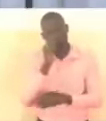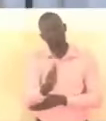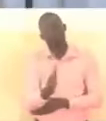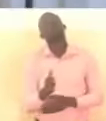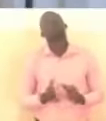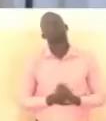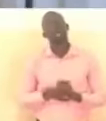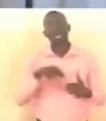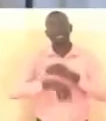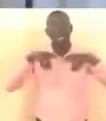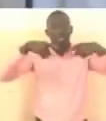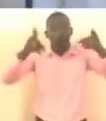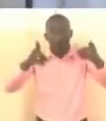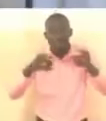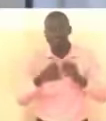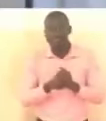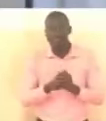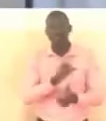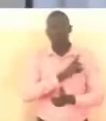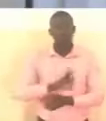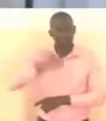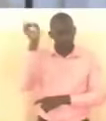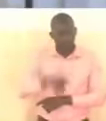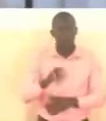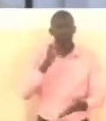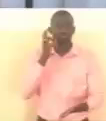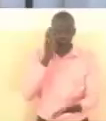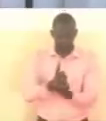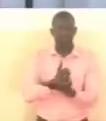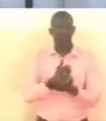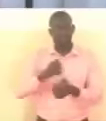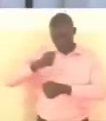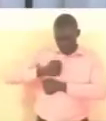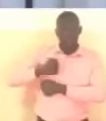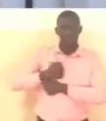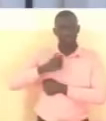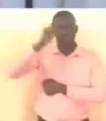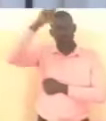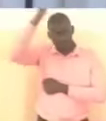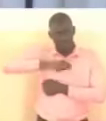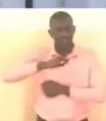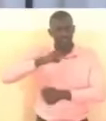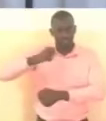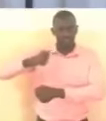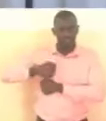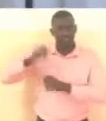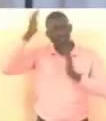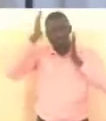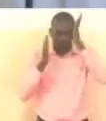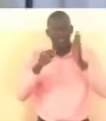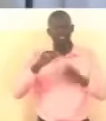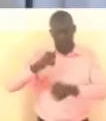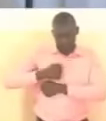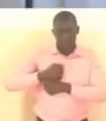in the process we most trust the security services and support them to secure the land